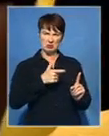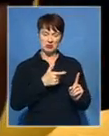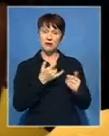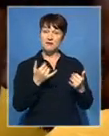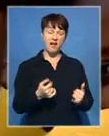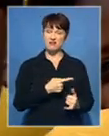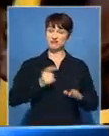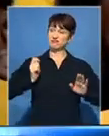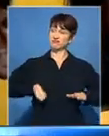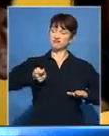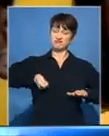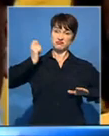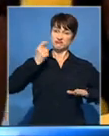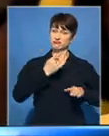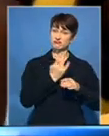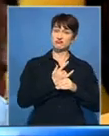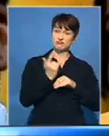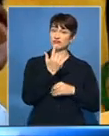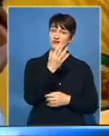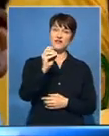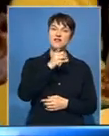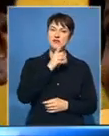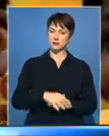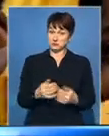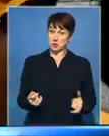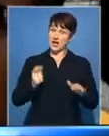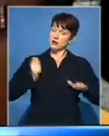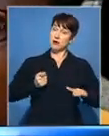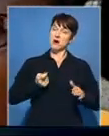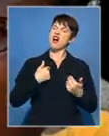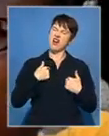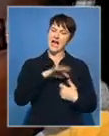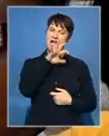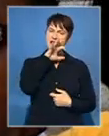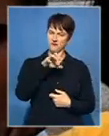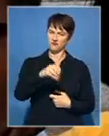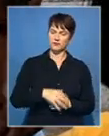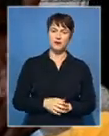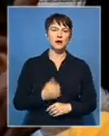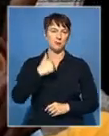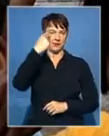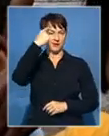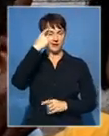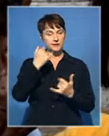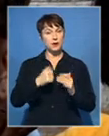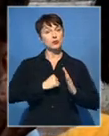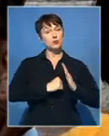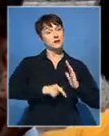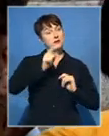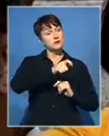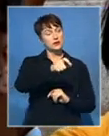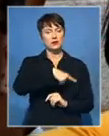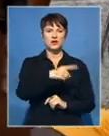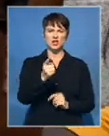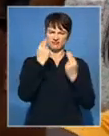is good today for me, so I'm happy for what happened. I think now the domestic workers must